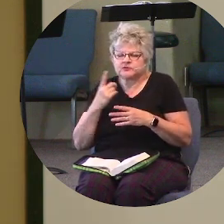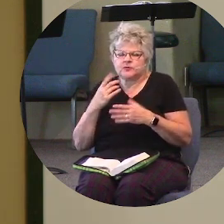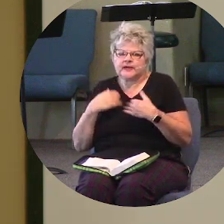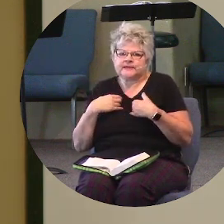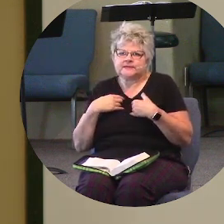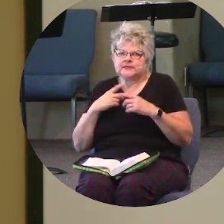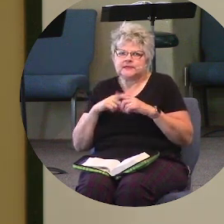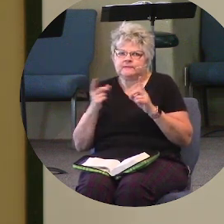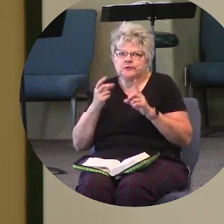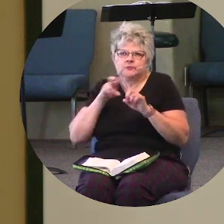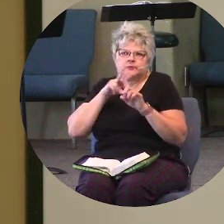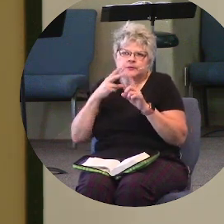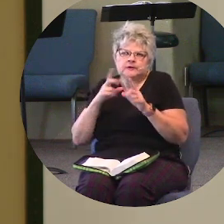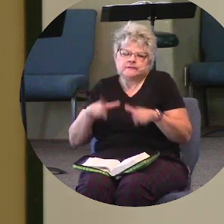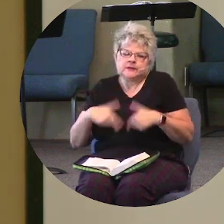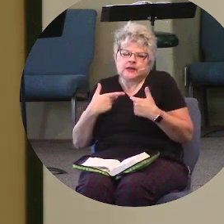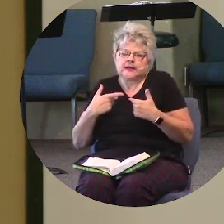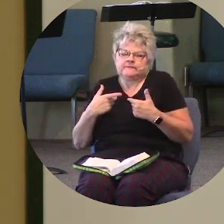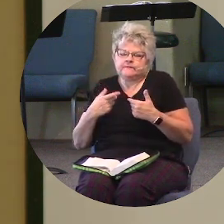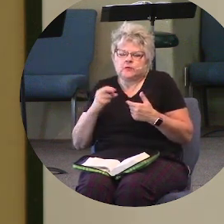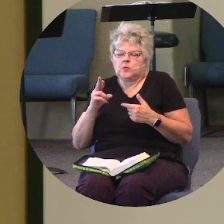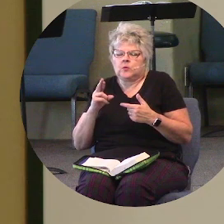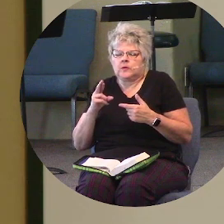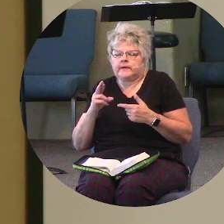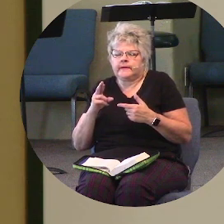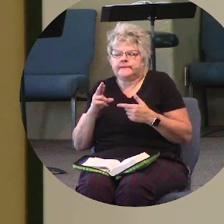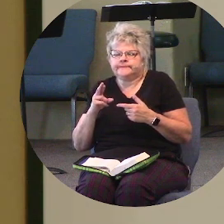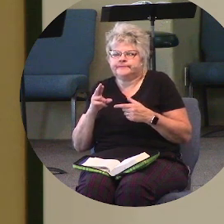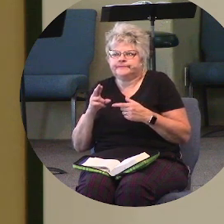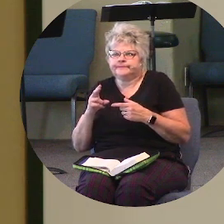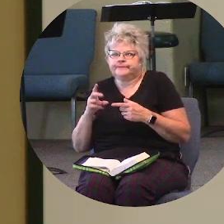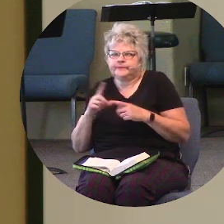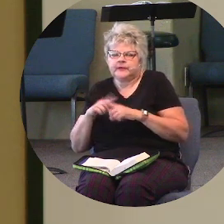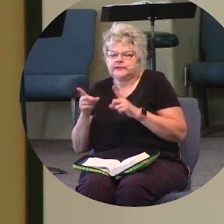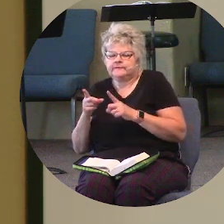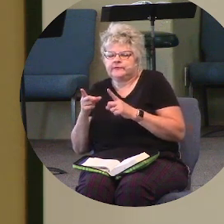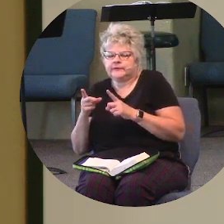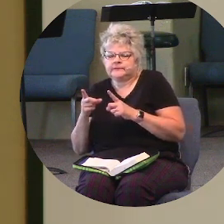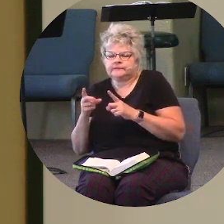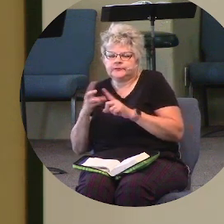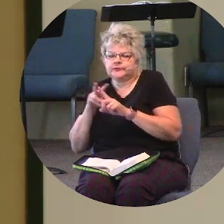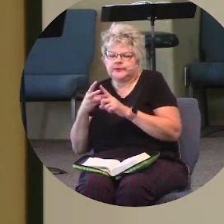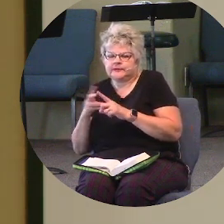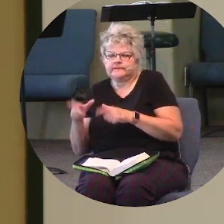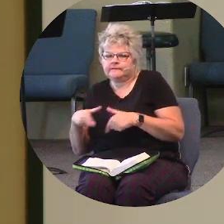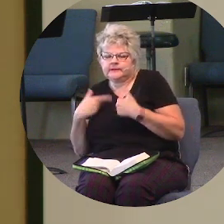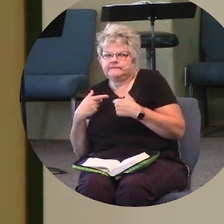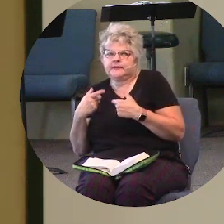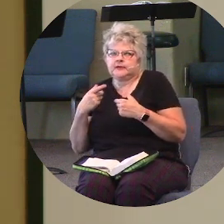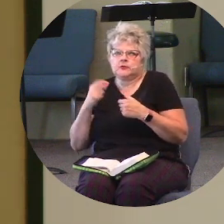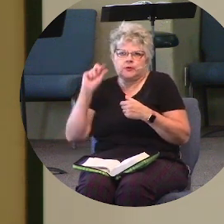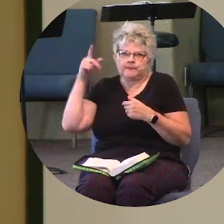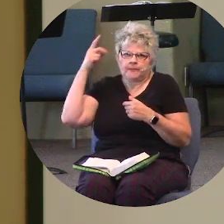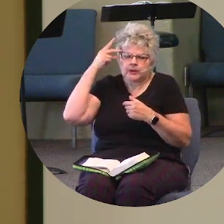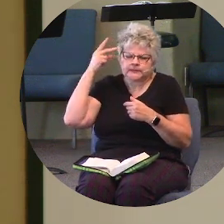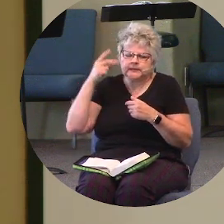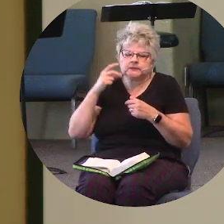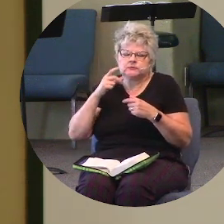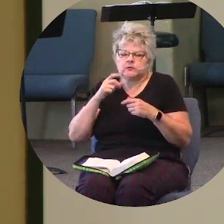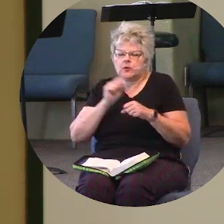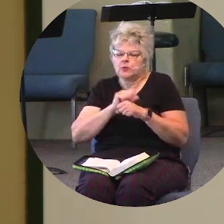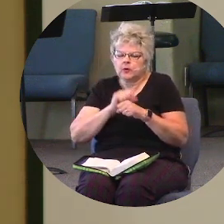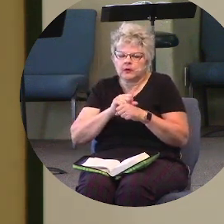of life or a different view of living or politics or work or whatever. God, help me